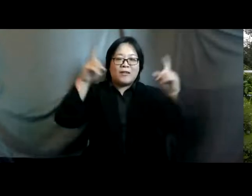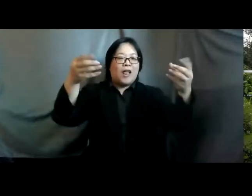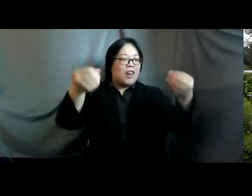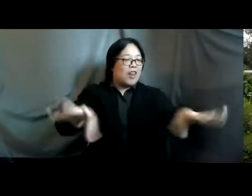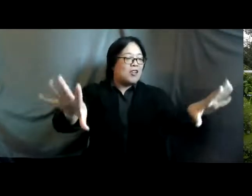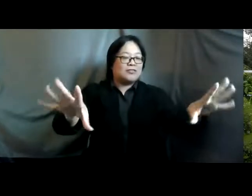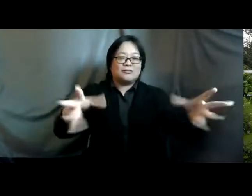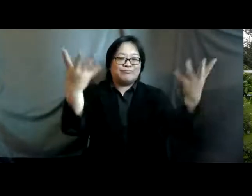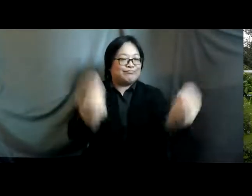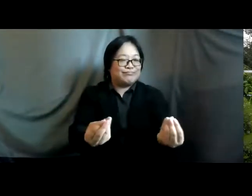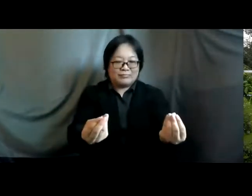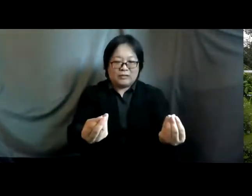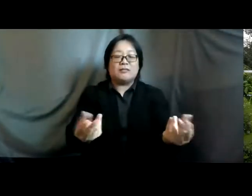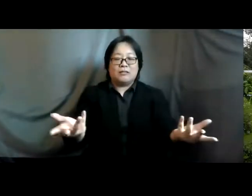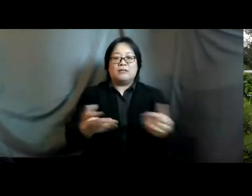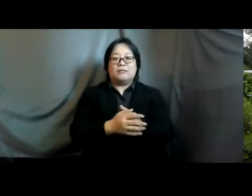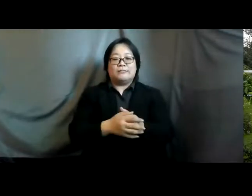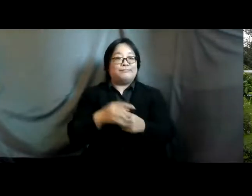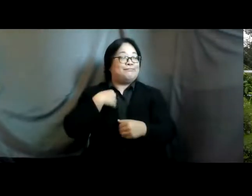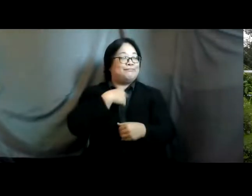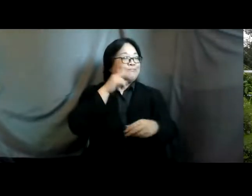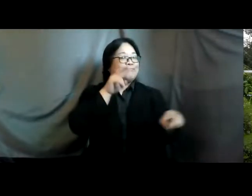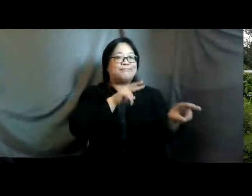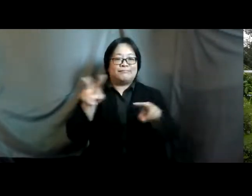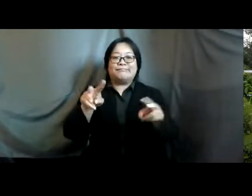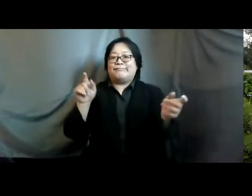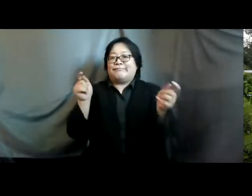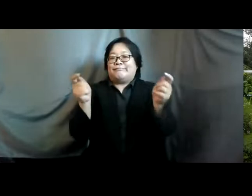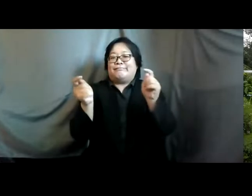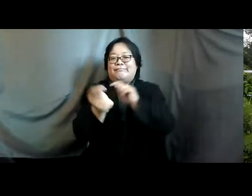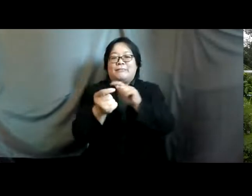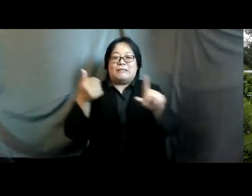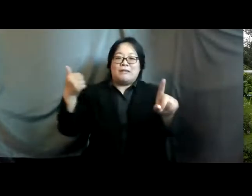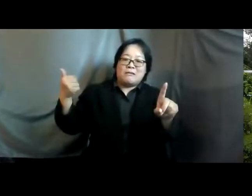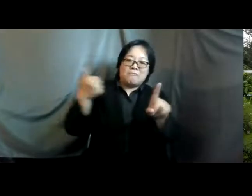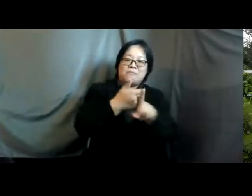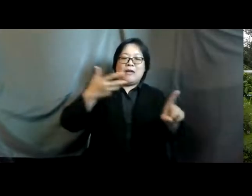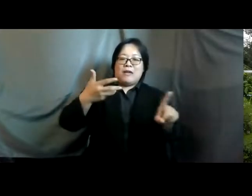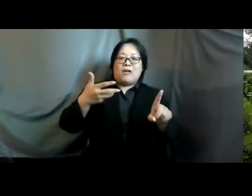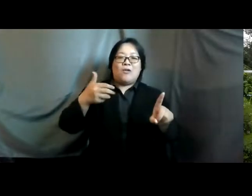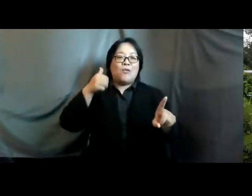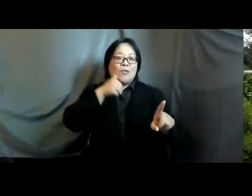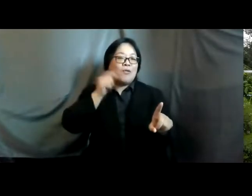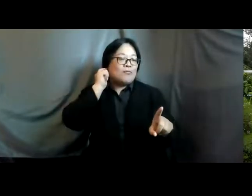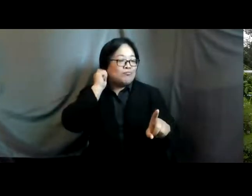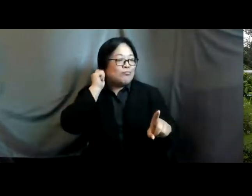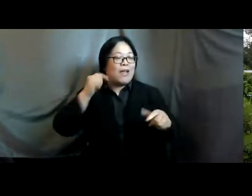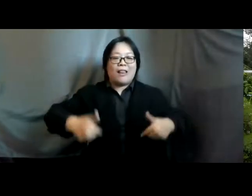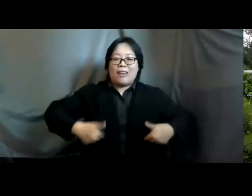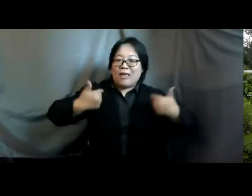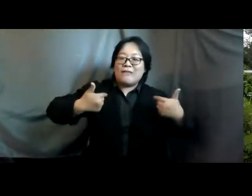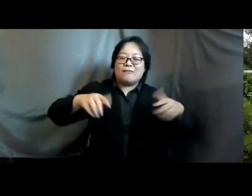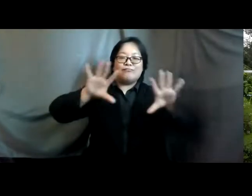we have seen how it has really changed and impacted a women and girls lives uh all around